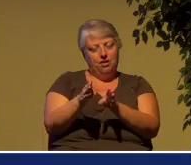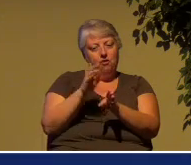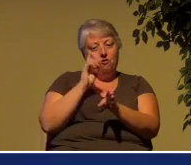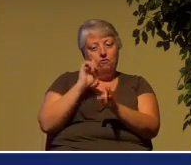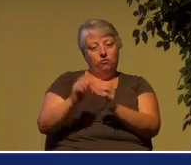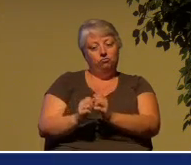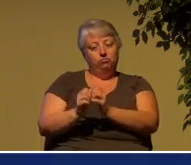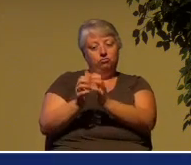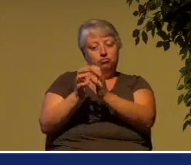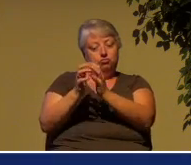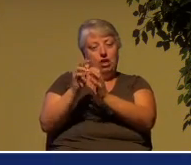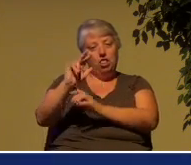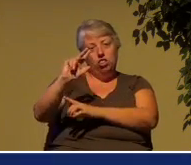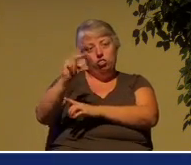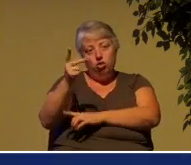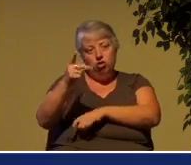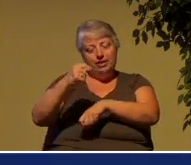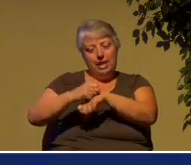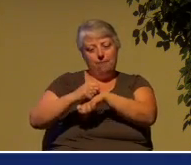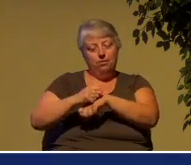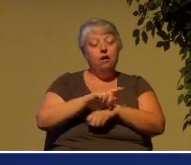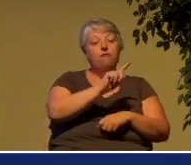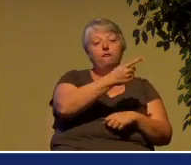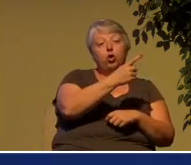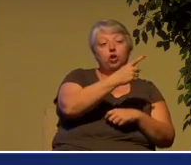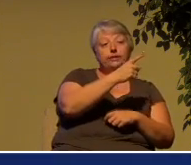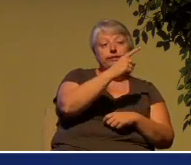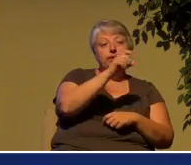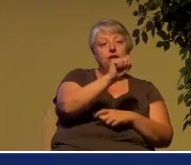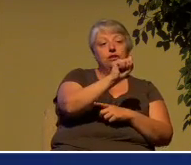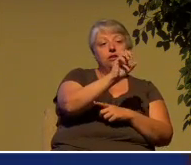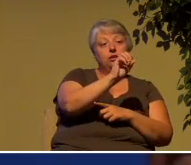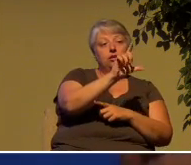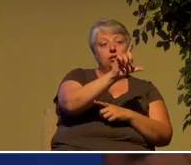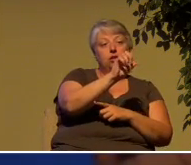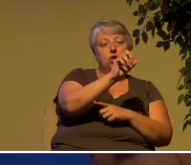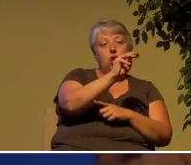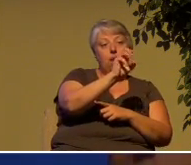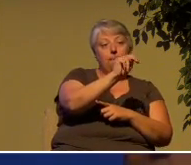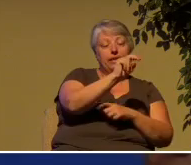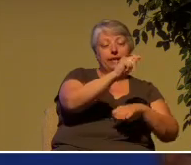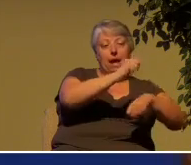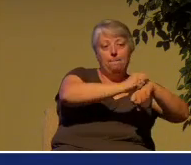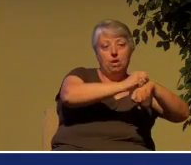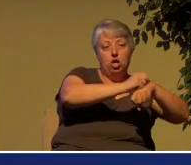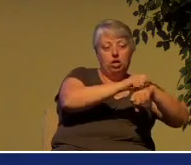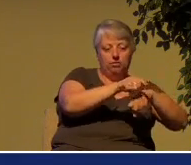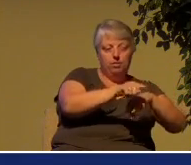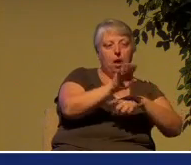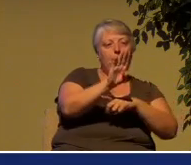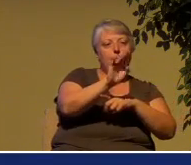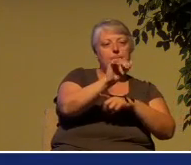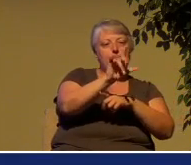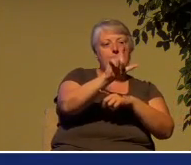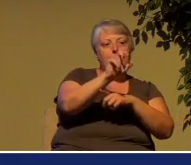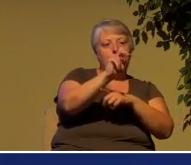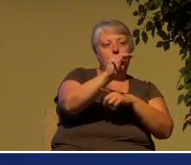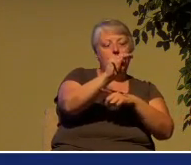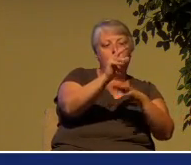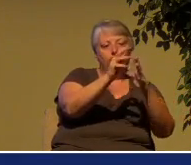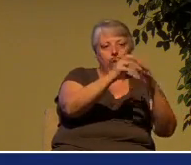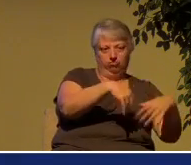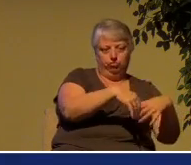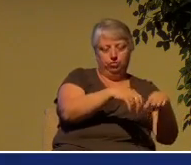The first temple was the Temple of Solomon. It was destroyed by the Babylonians. The second temple